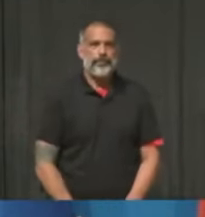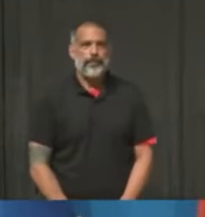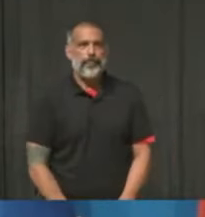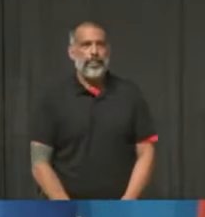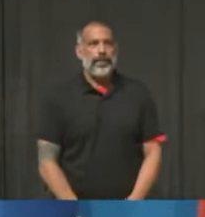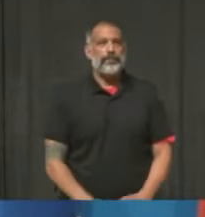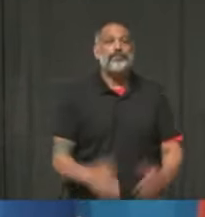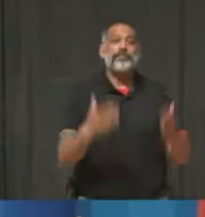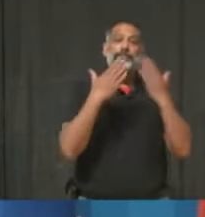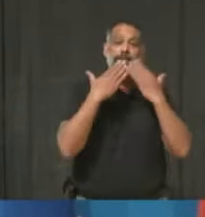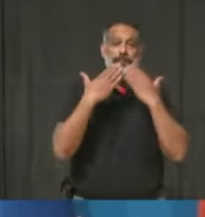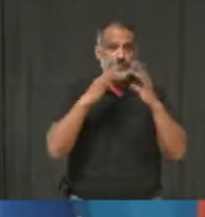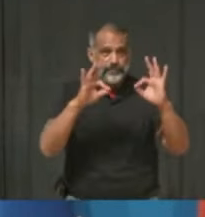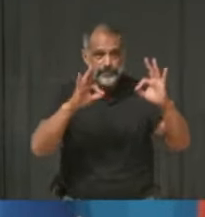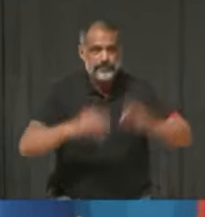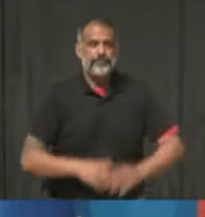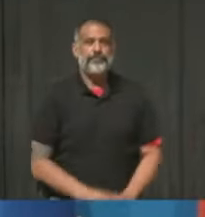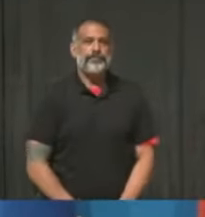Welcome.